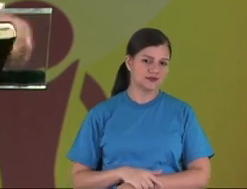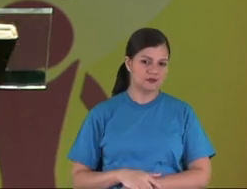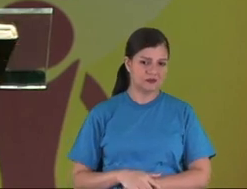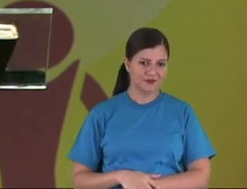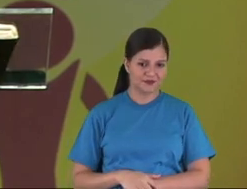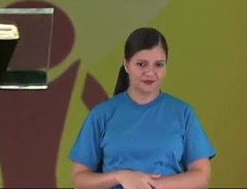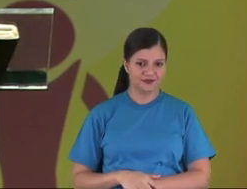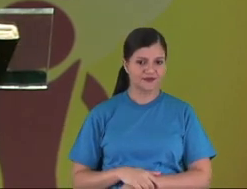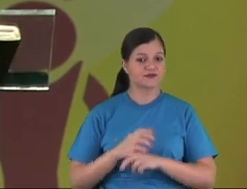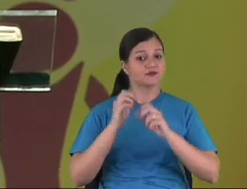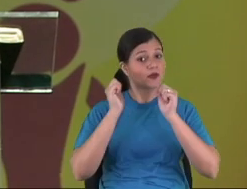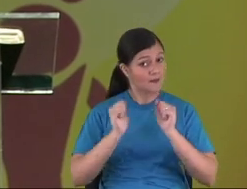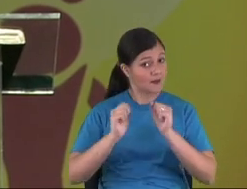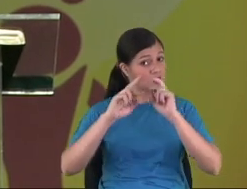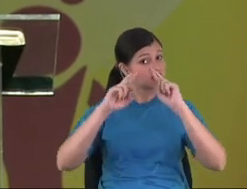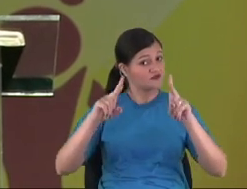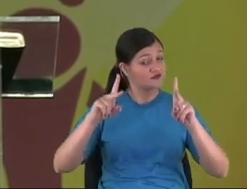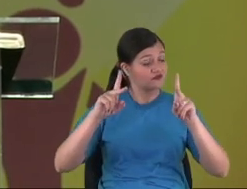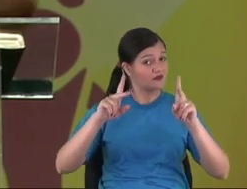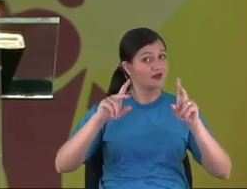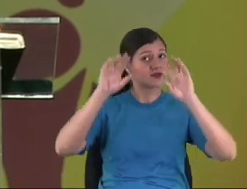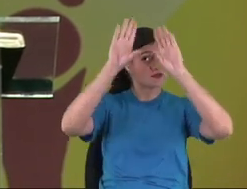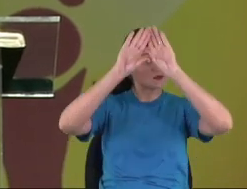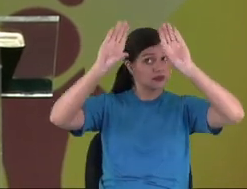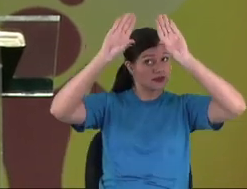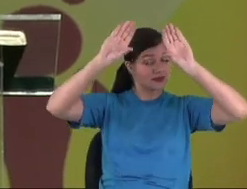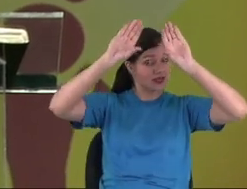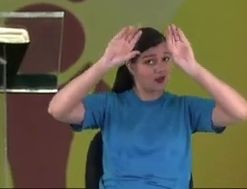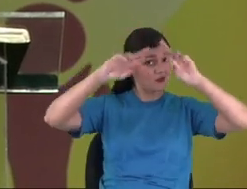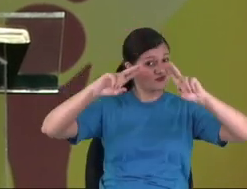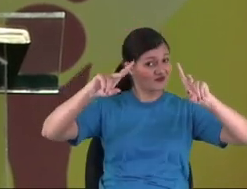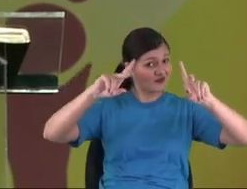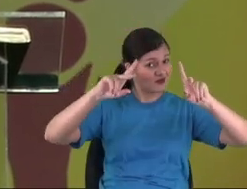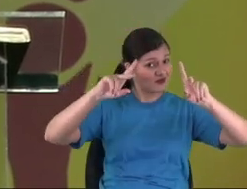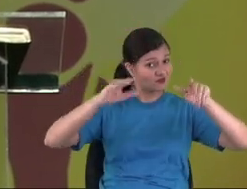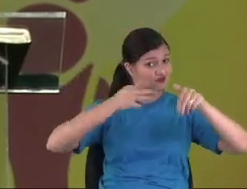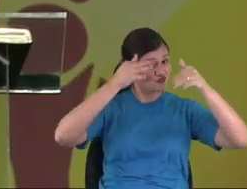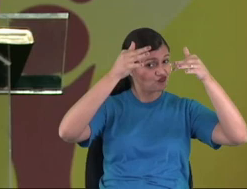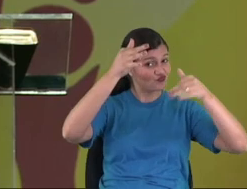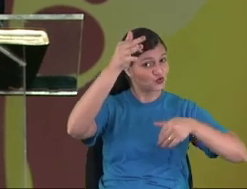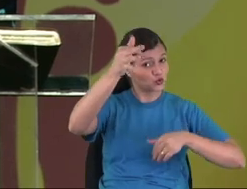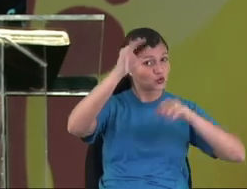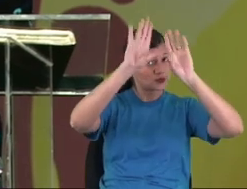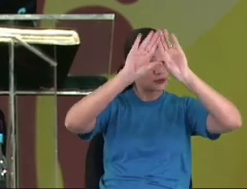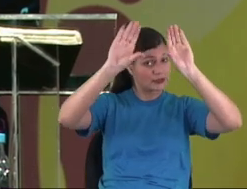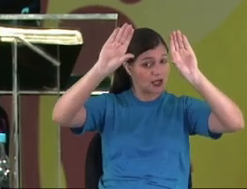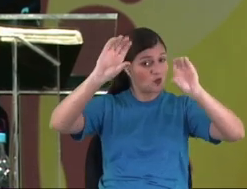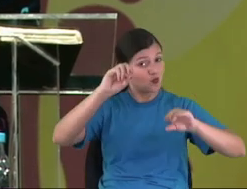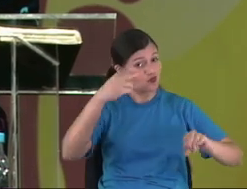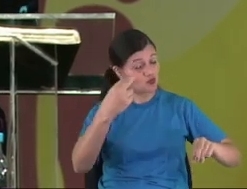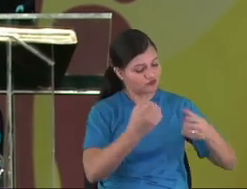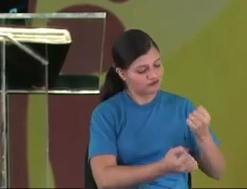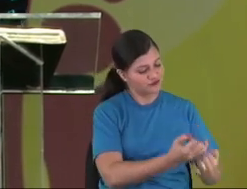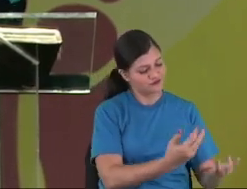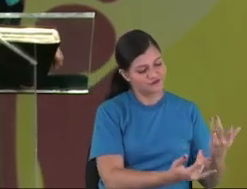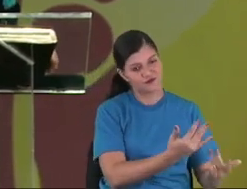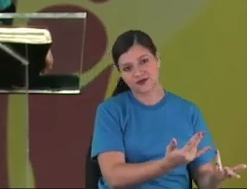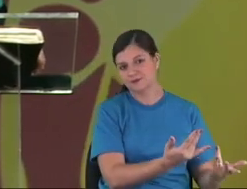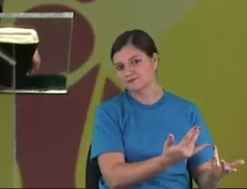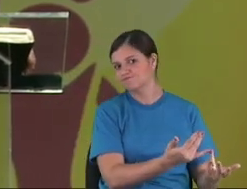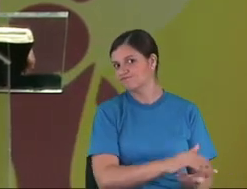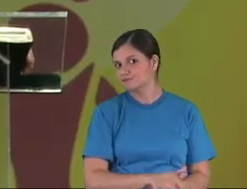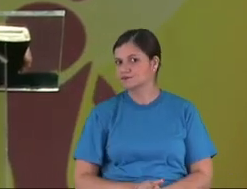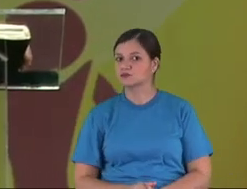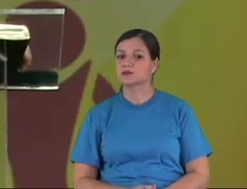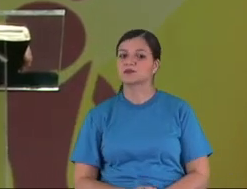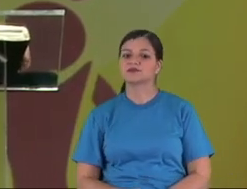how different you will be. There's a difference between heaven and hell. That's what we are talking